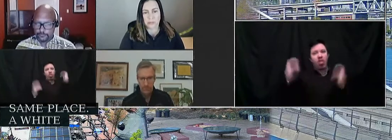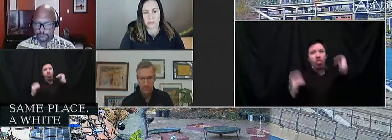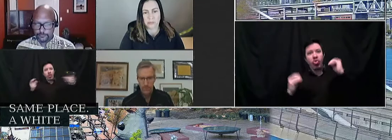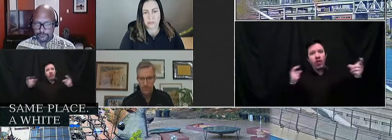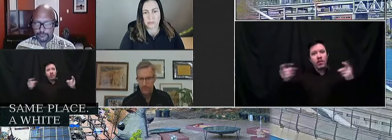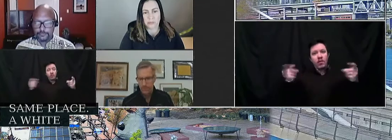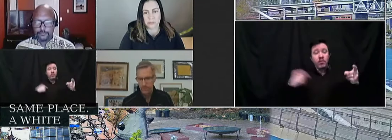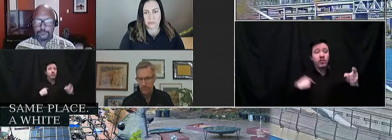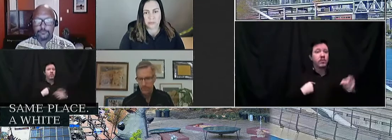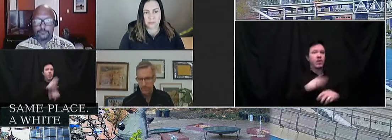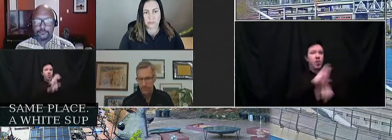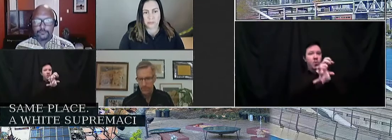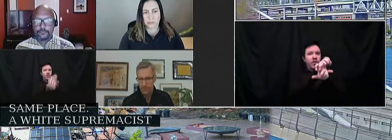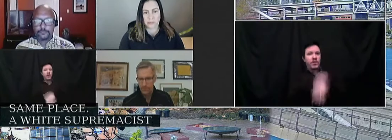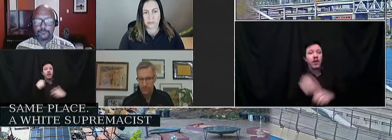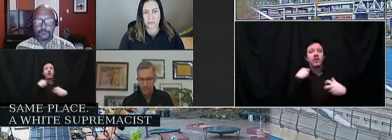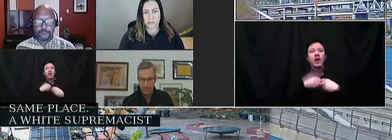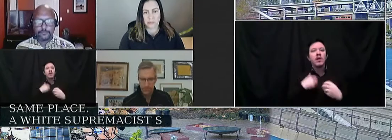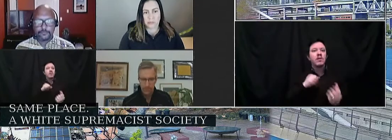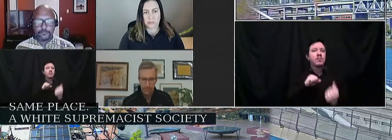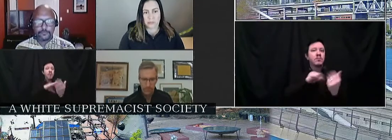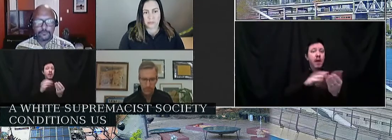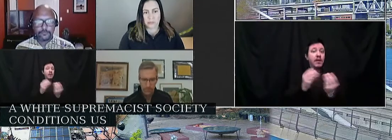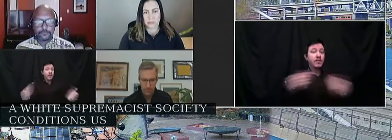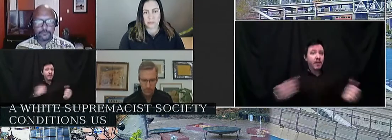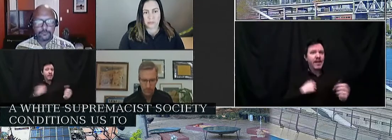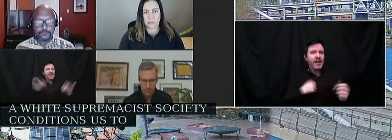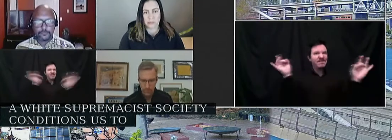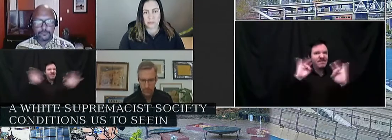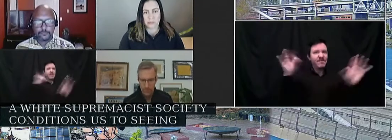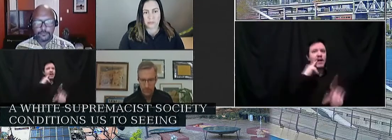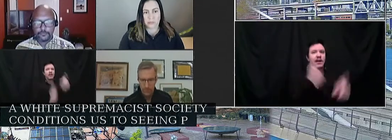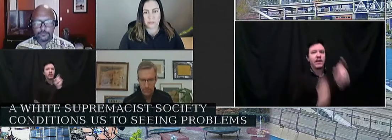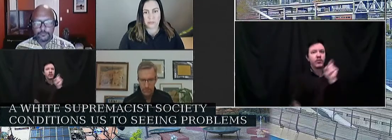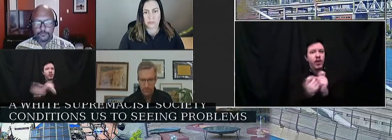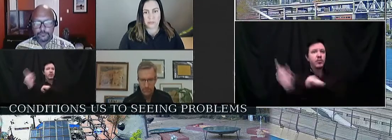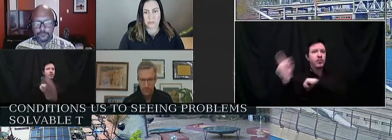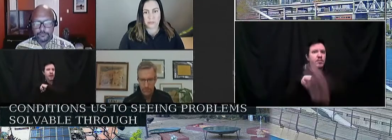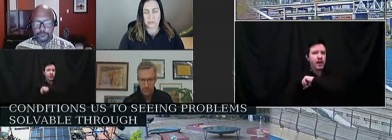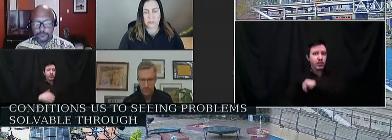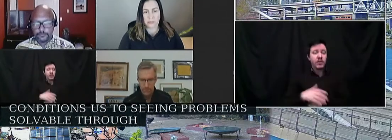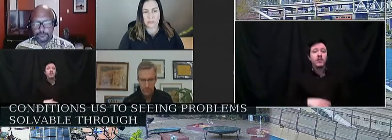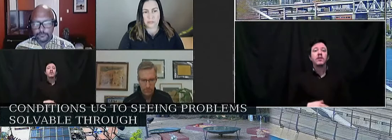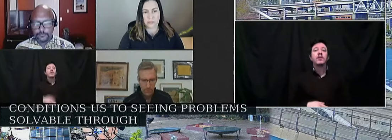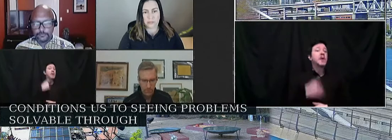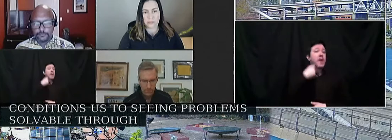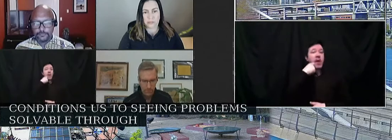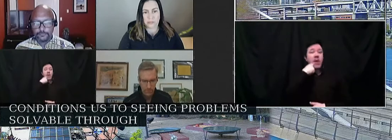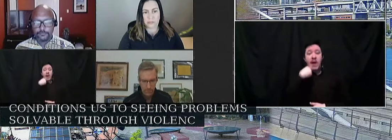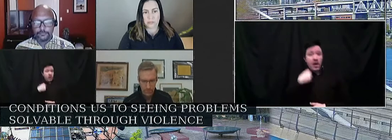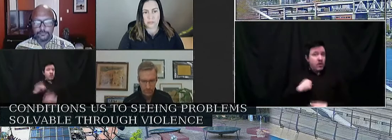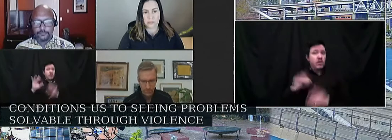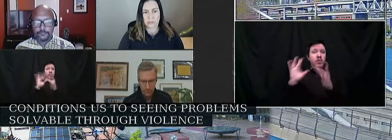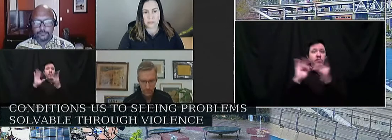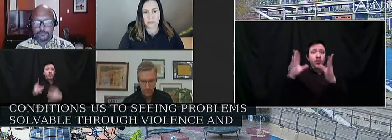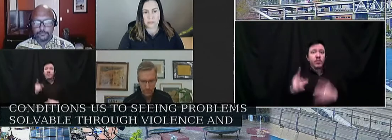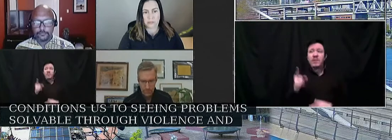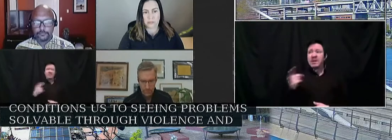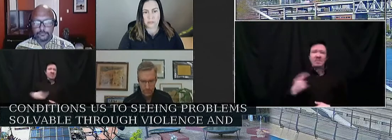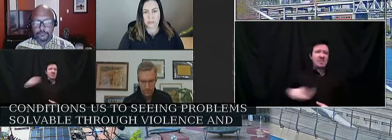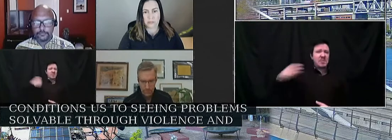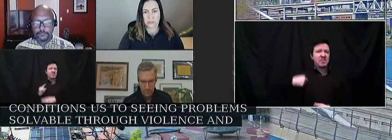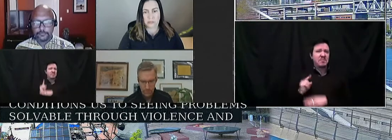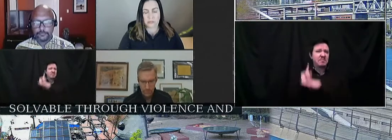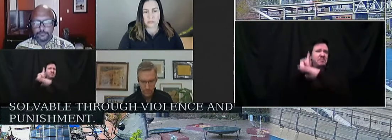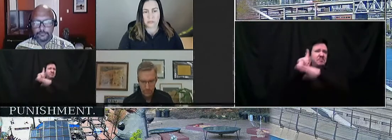as being solvable through violence, retribution, and punishment. And respectfully to the last speaker, it's so much privilege to say that people are playing